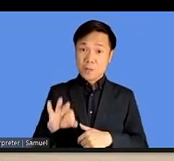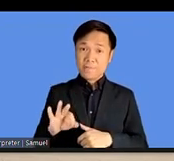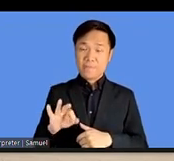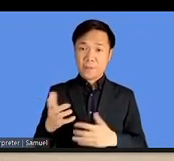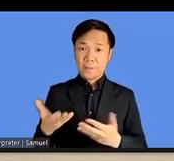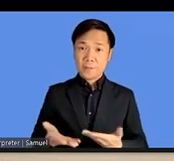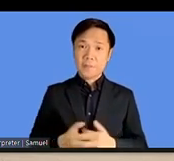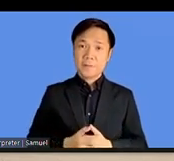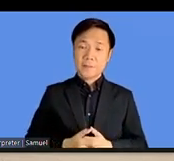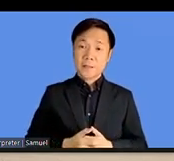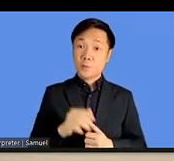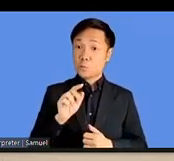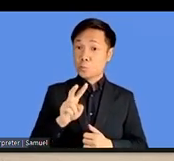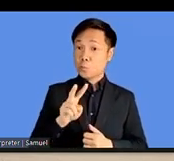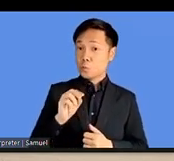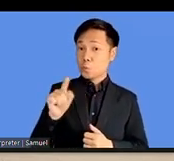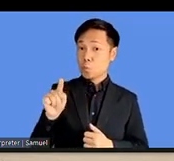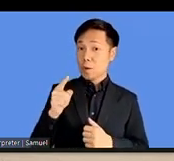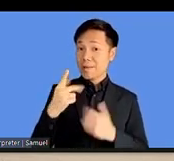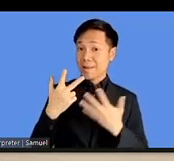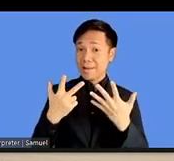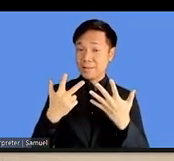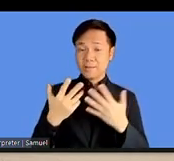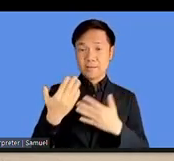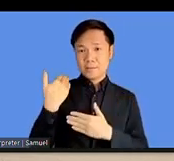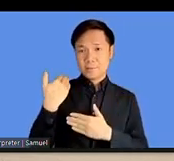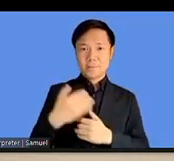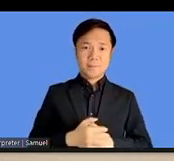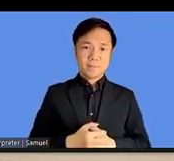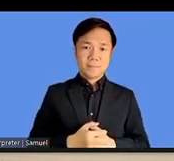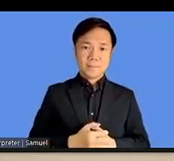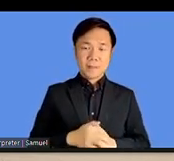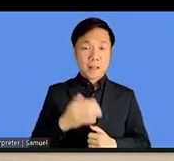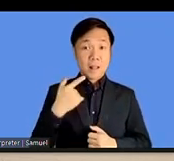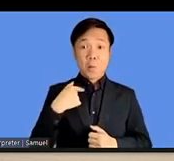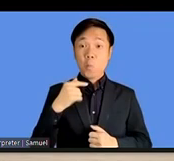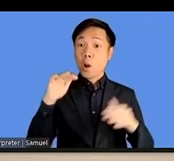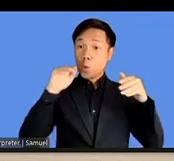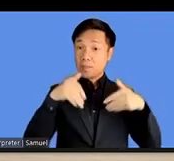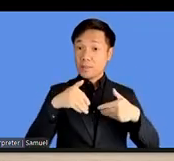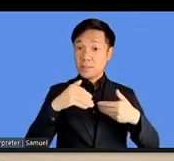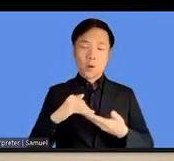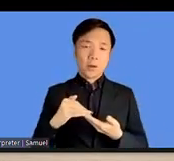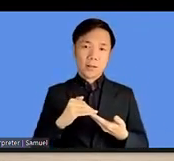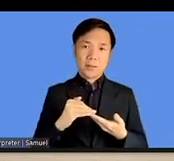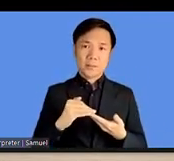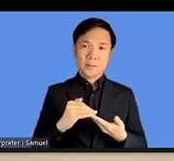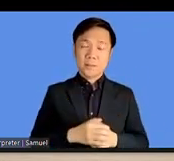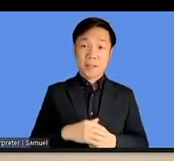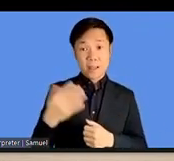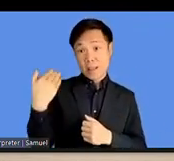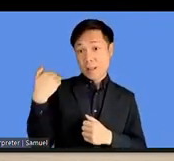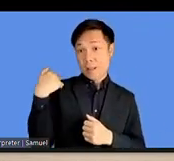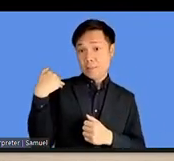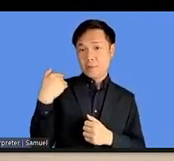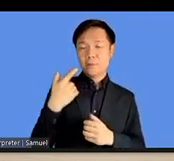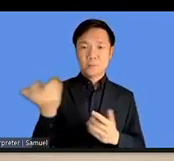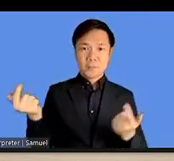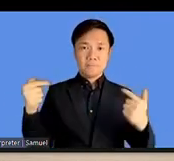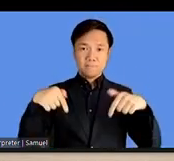2018, uh, when an autistic organization, uh, asked me to represent them.